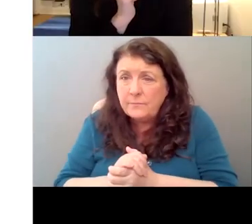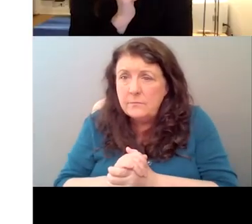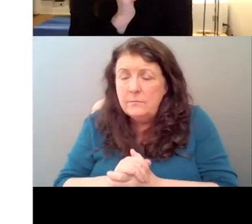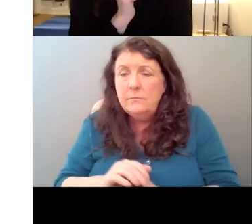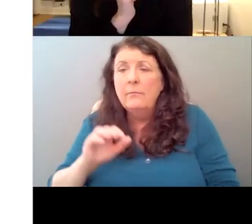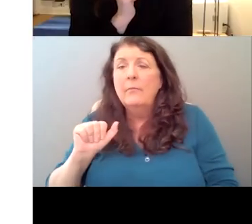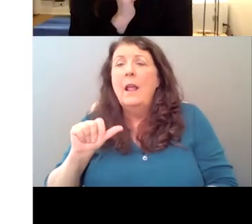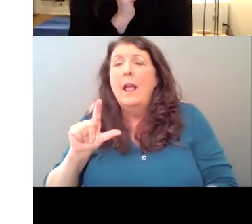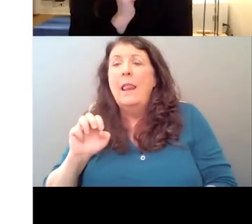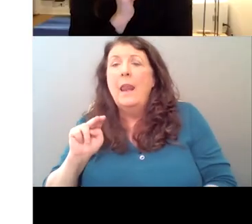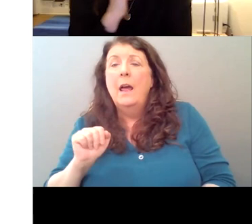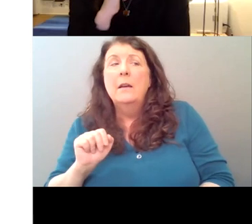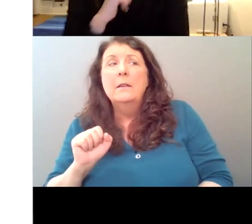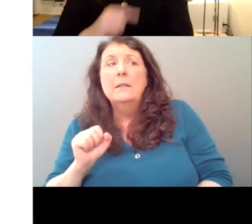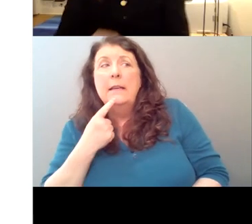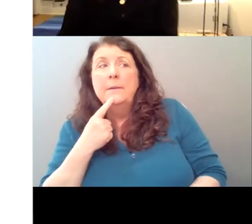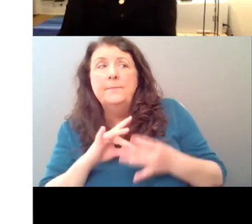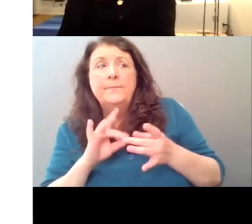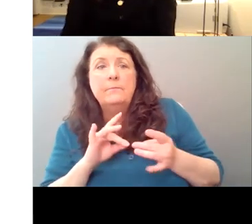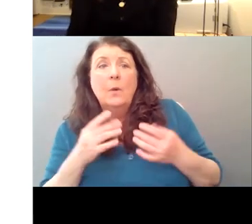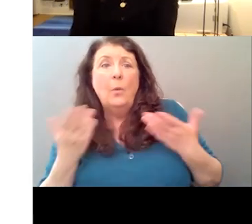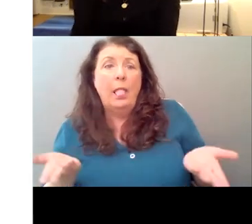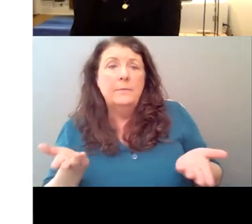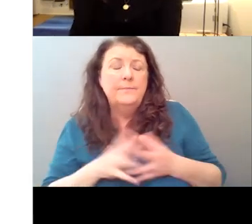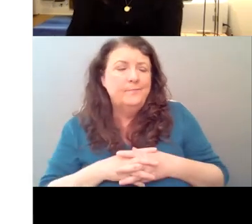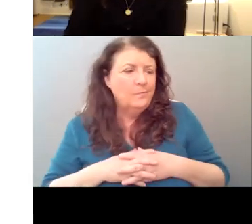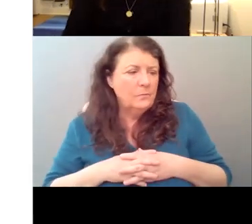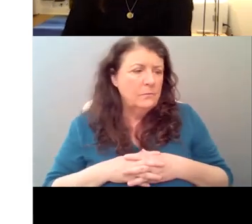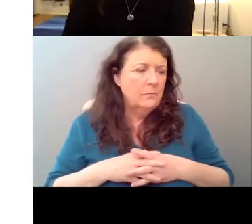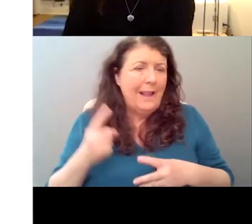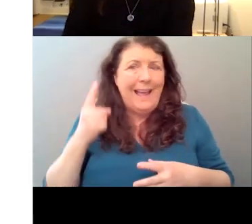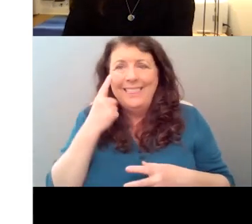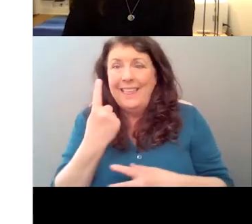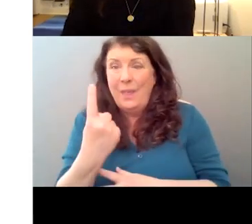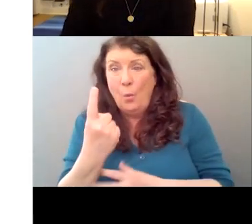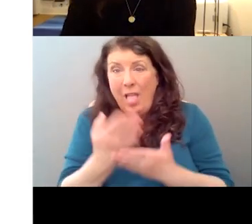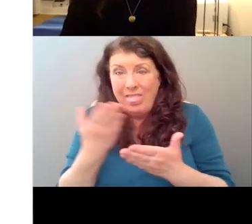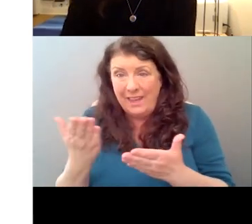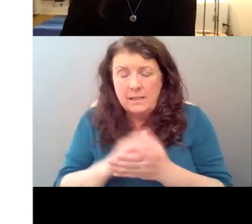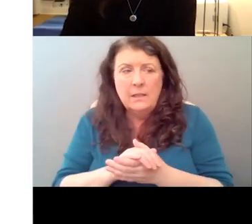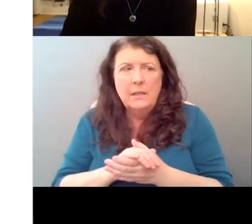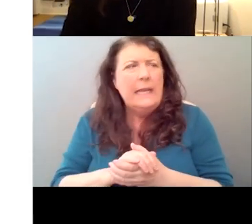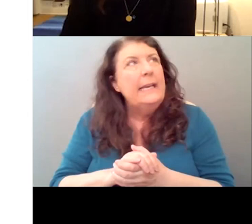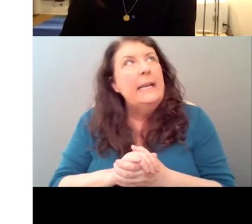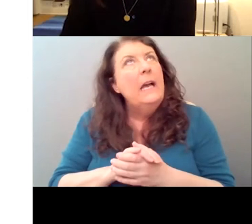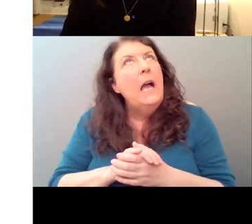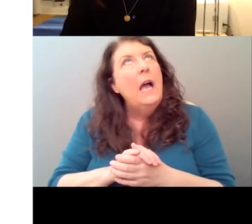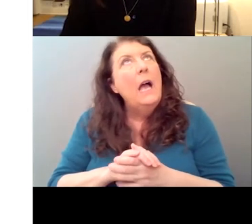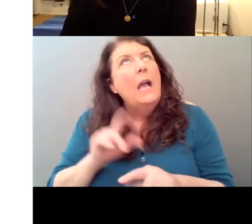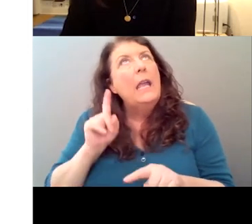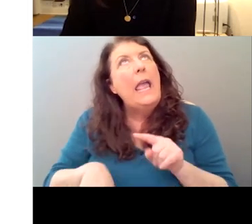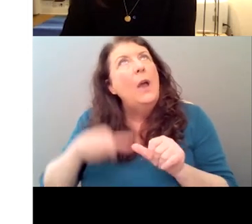I think that, um, one thing I actually can't, you know, I can't